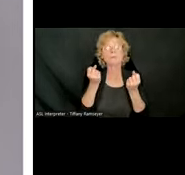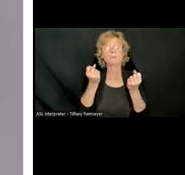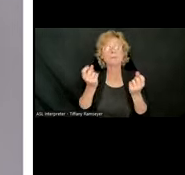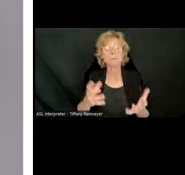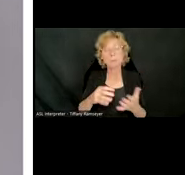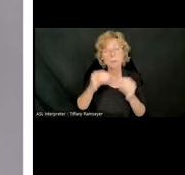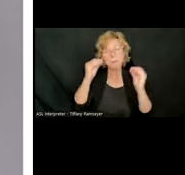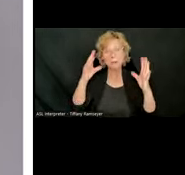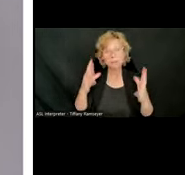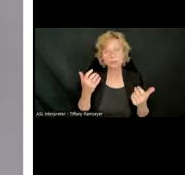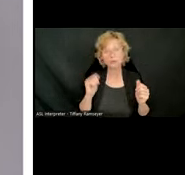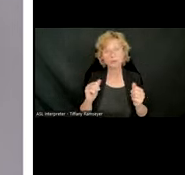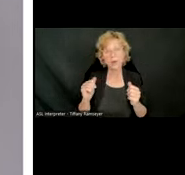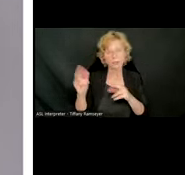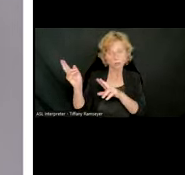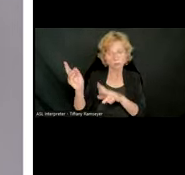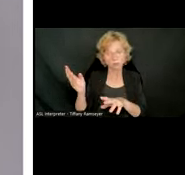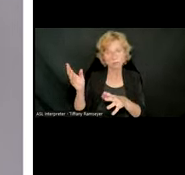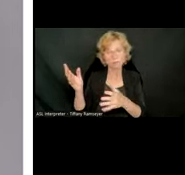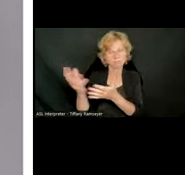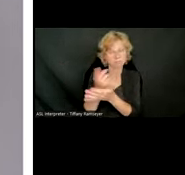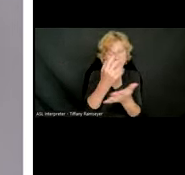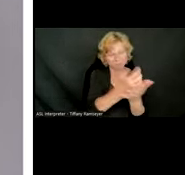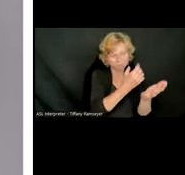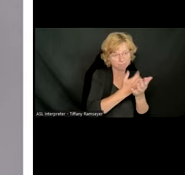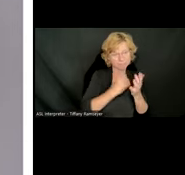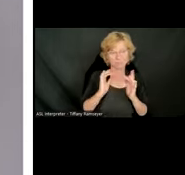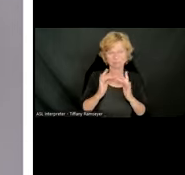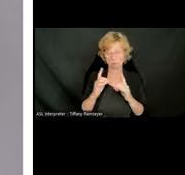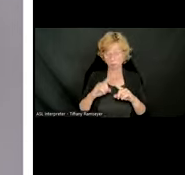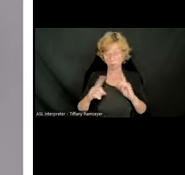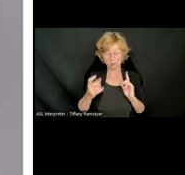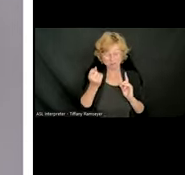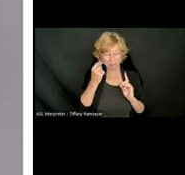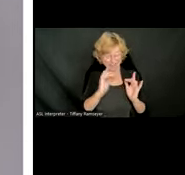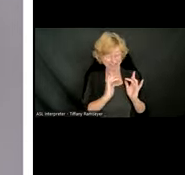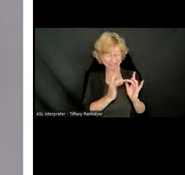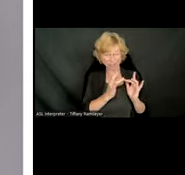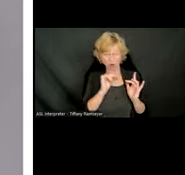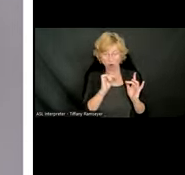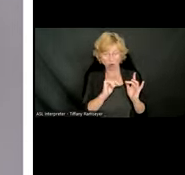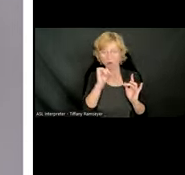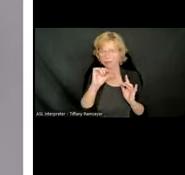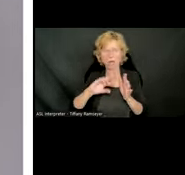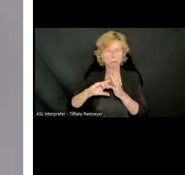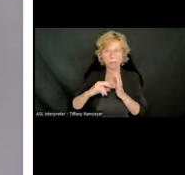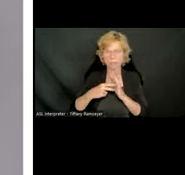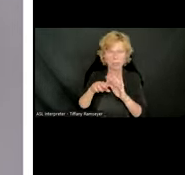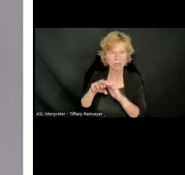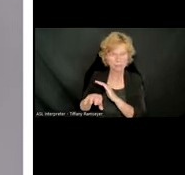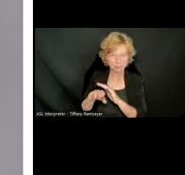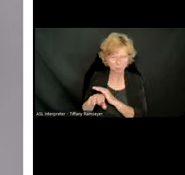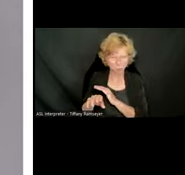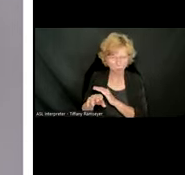curriculum in digital formats, we want you to remember that just because something is digital does not mean it's accessible. Simply